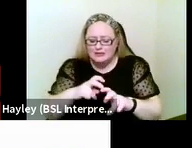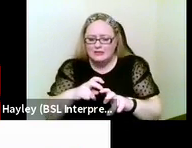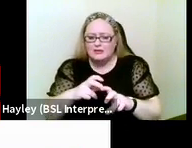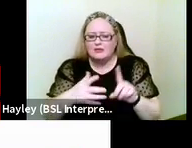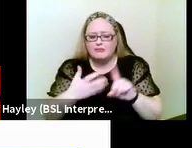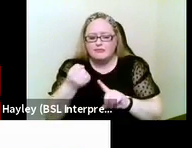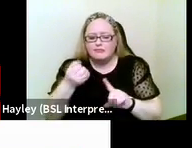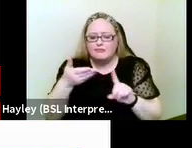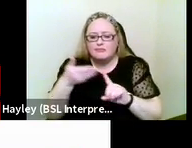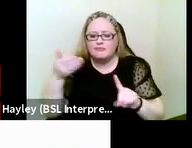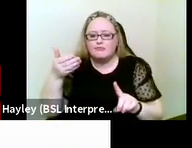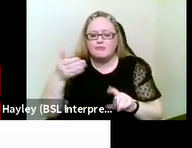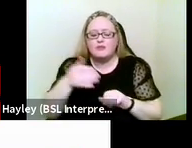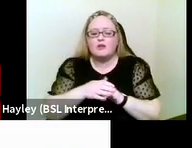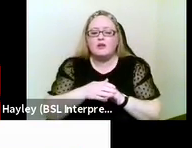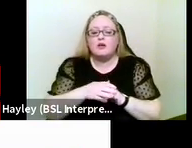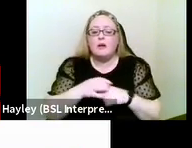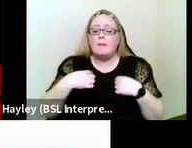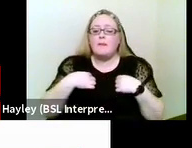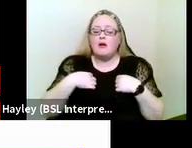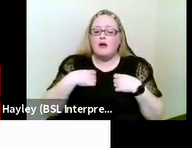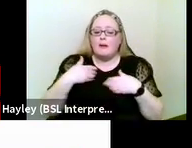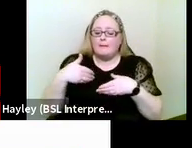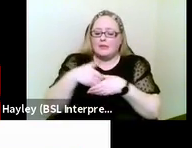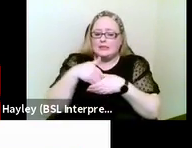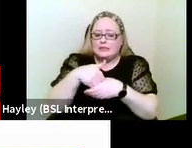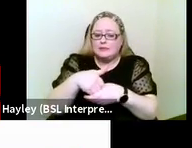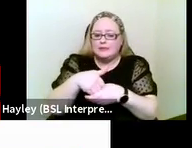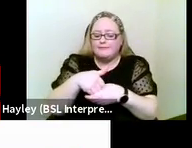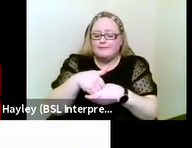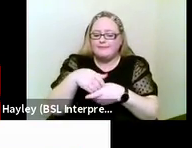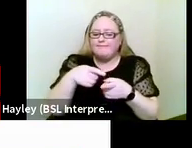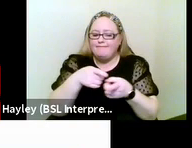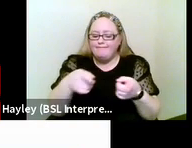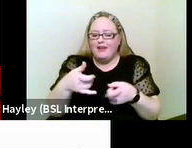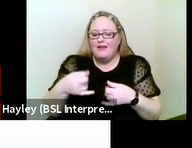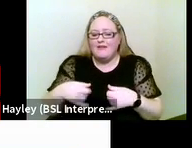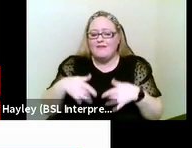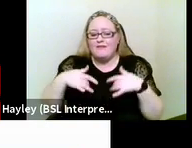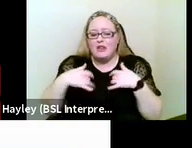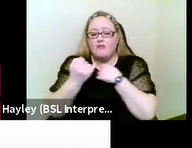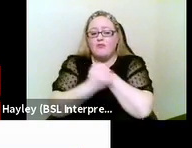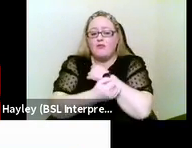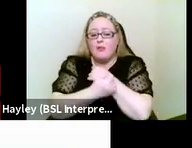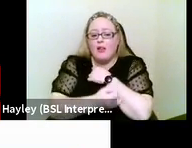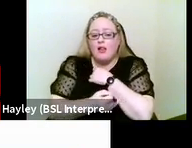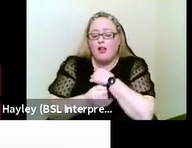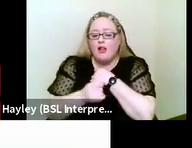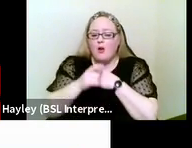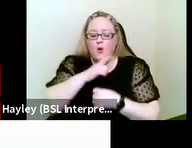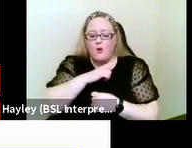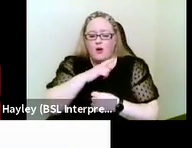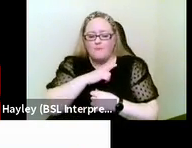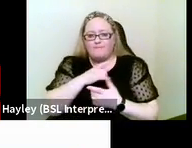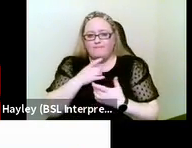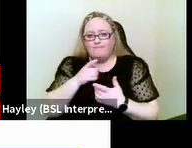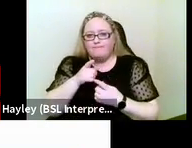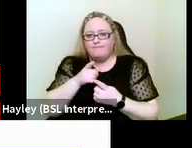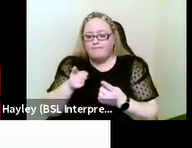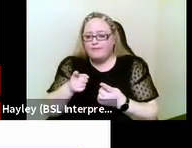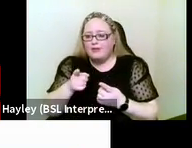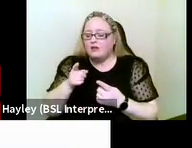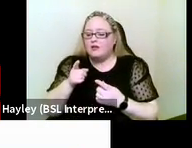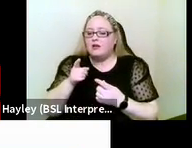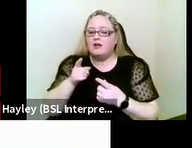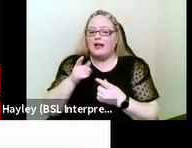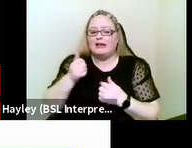my participants felt vulnerable to was being seen as incompetent or incapable because